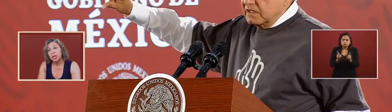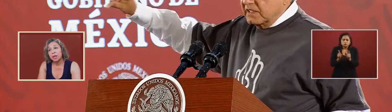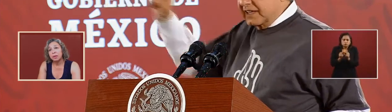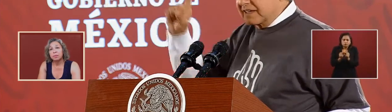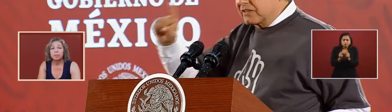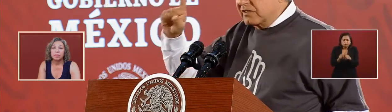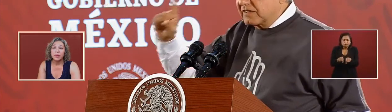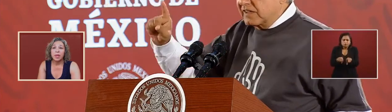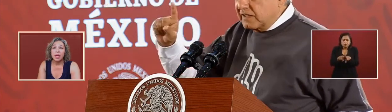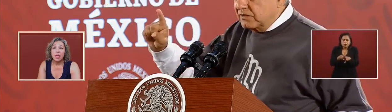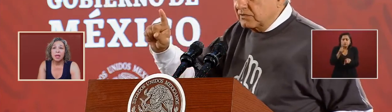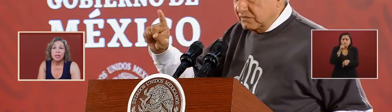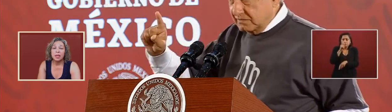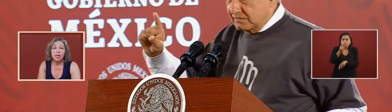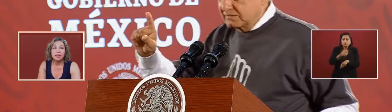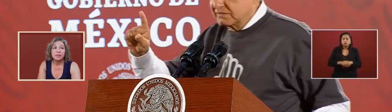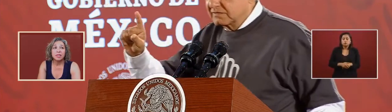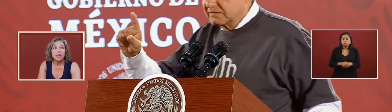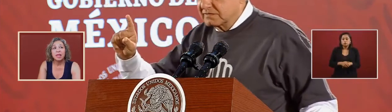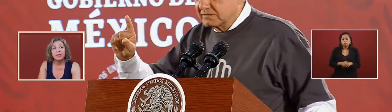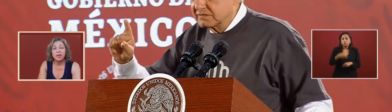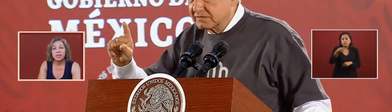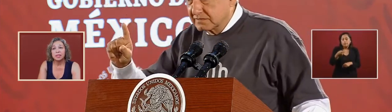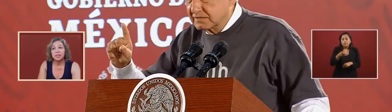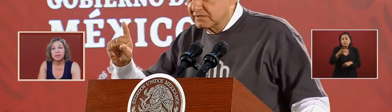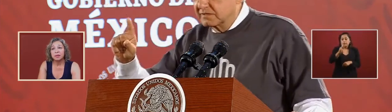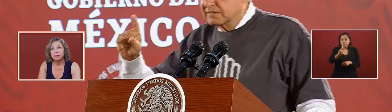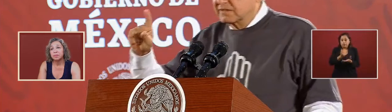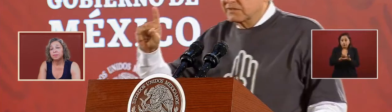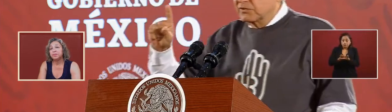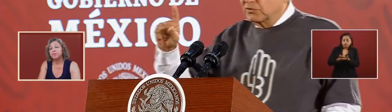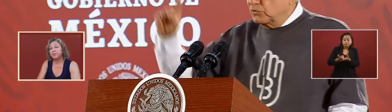only and in the case of the salaries